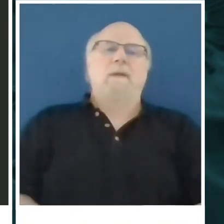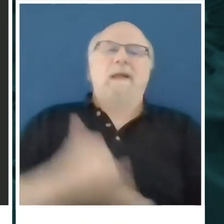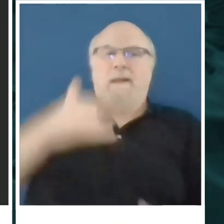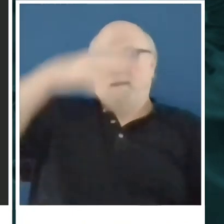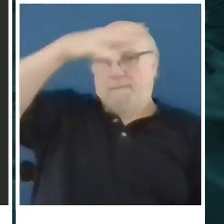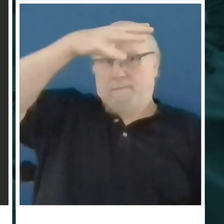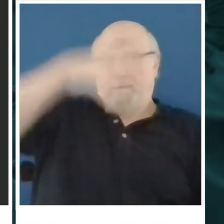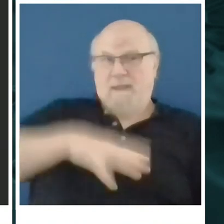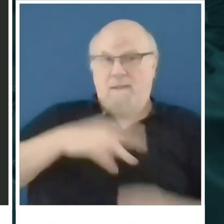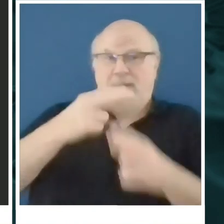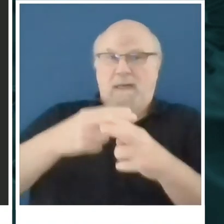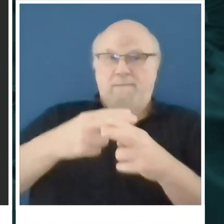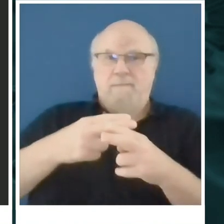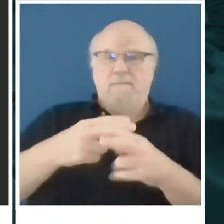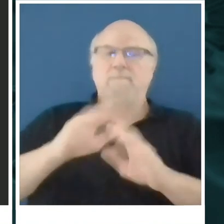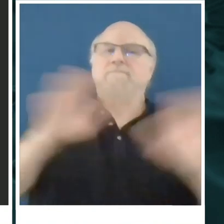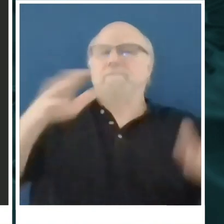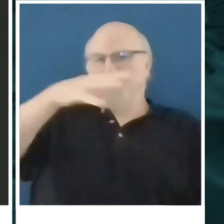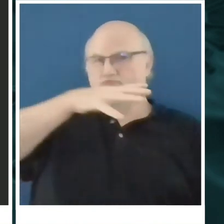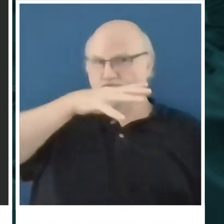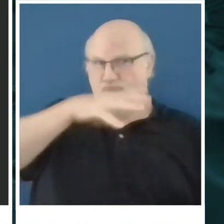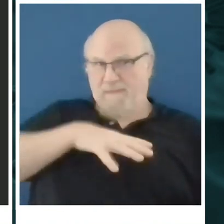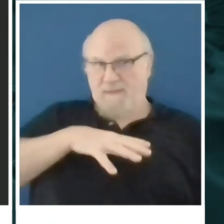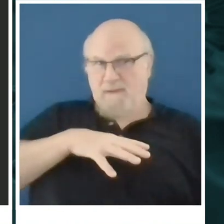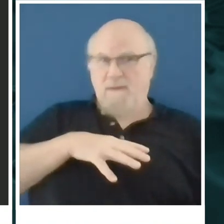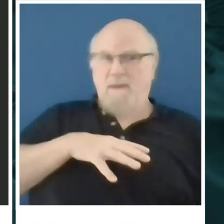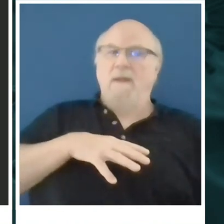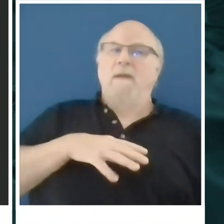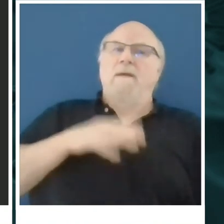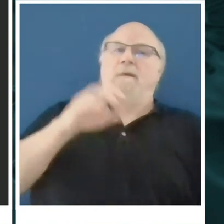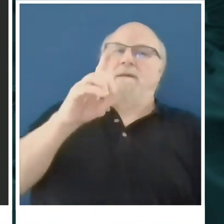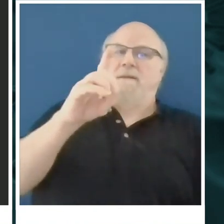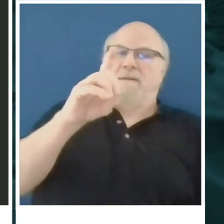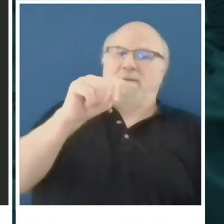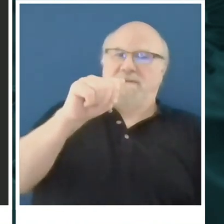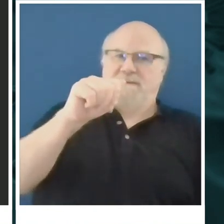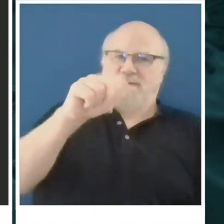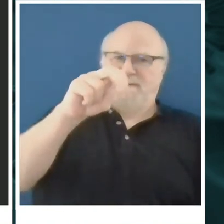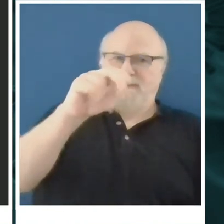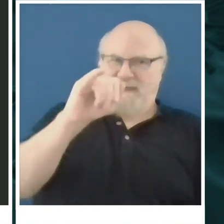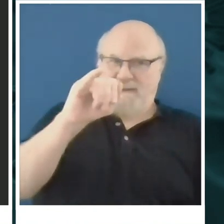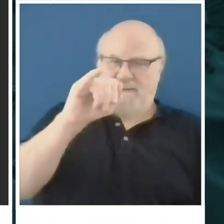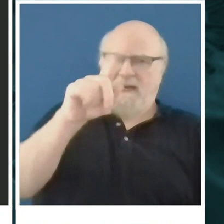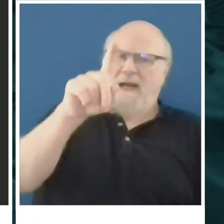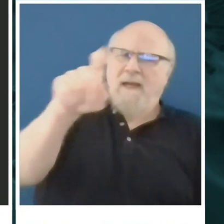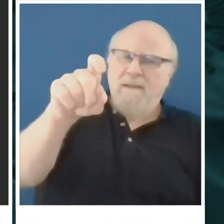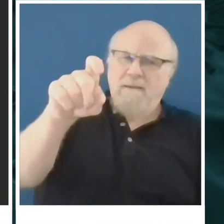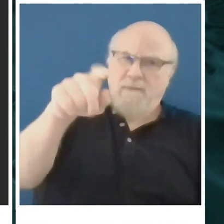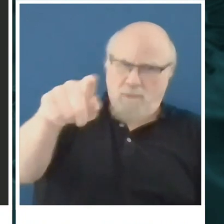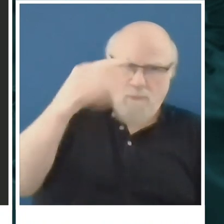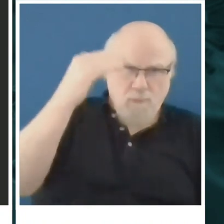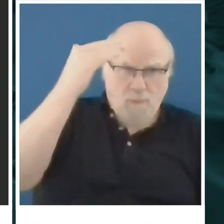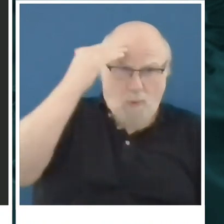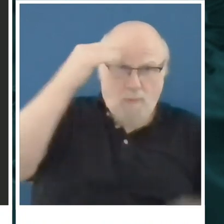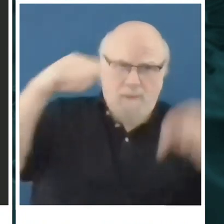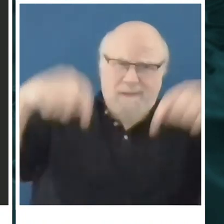Hey, so do you know how much money from this new stimulus bill will go to our local hospitals?